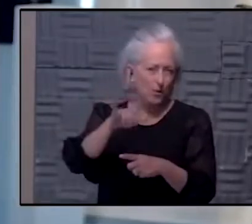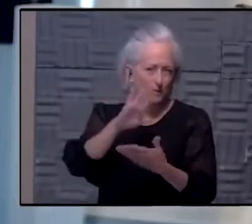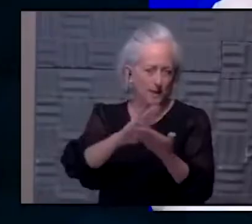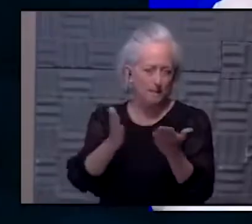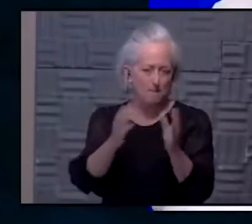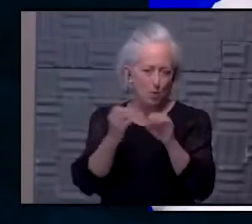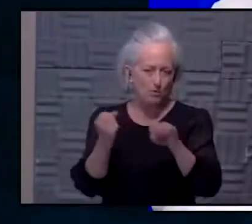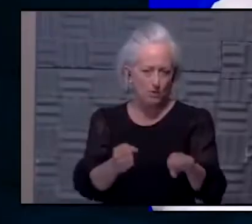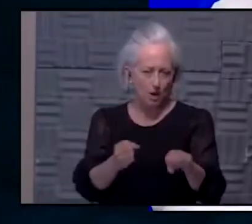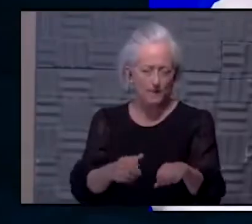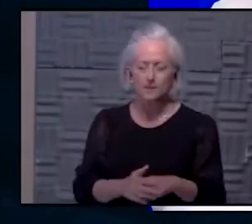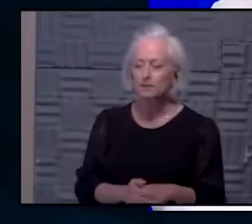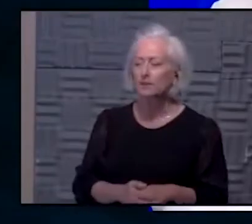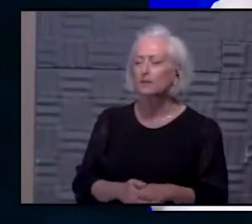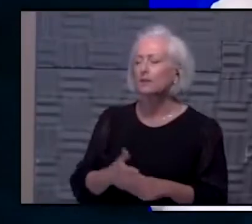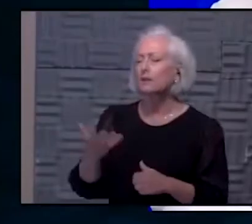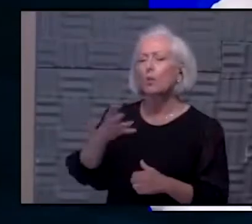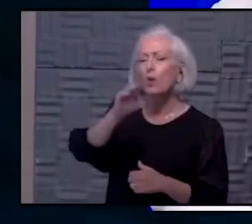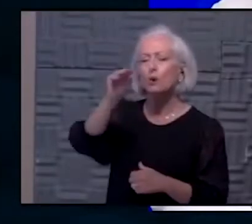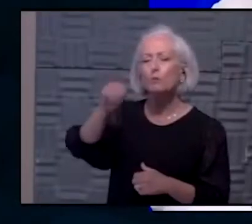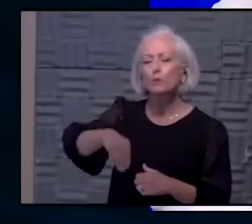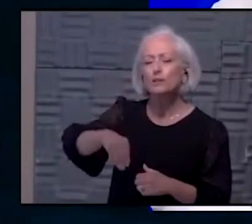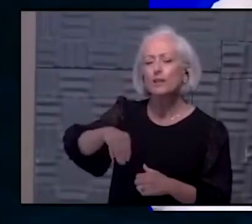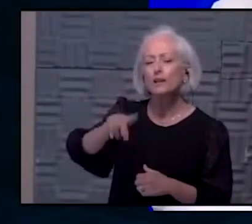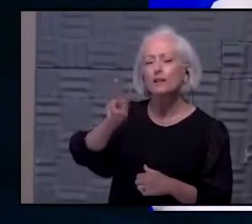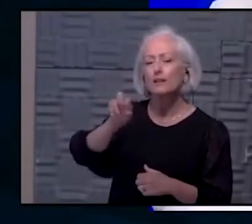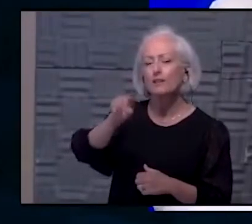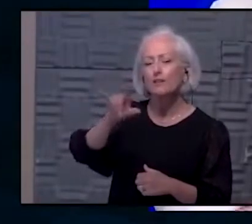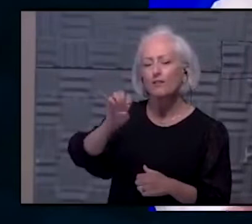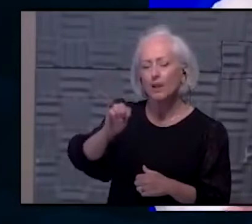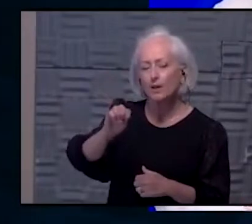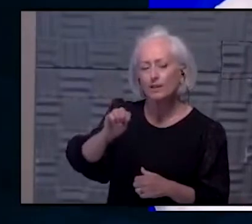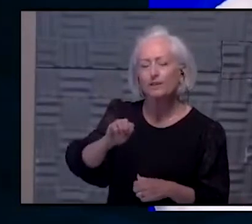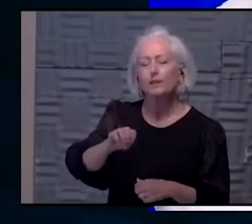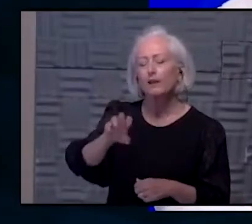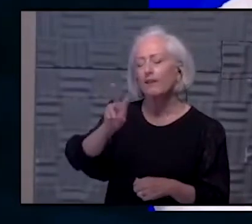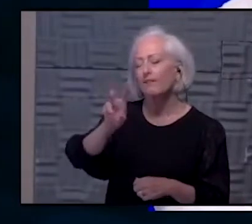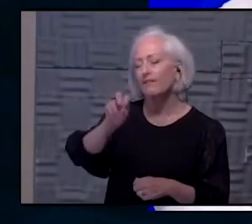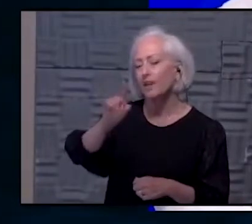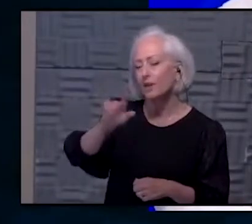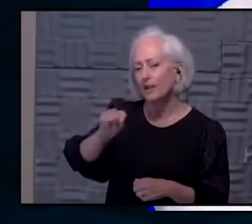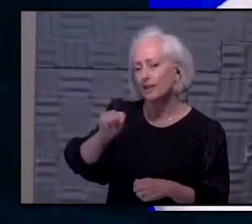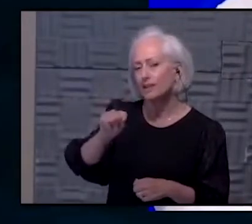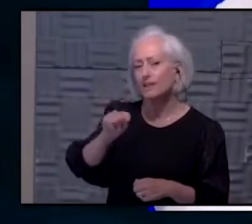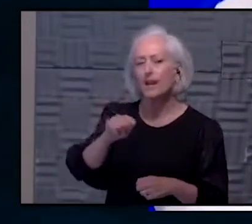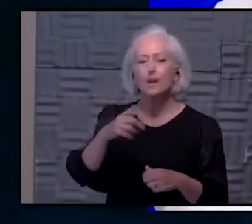So what percentage is a variant of some sort and what percentage is the wild type?